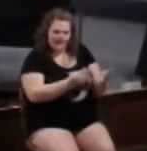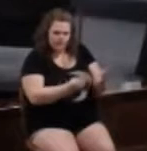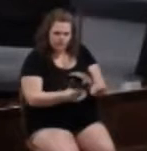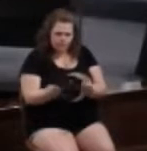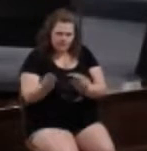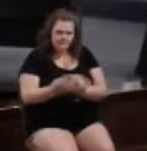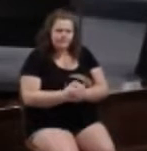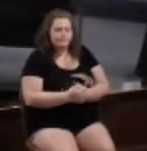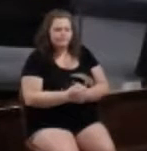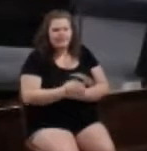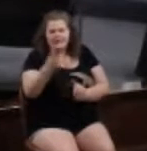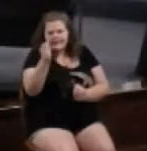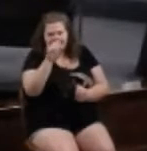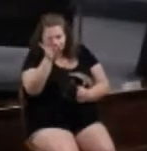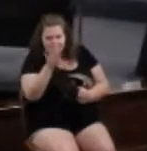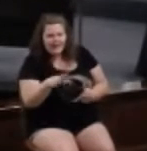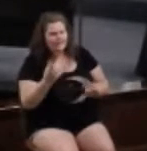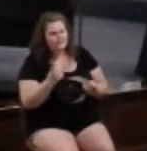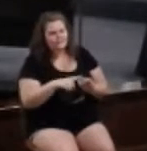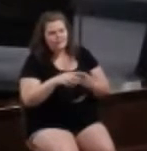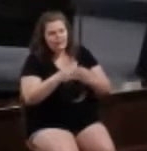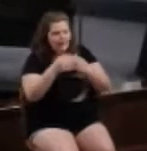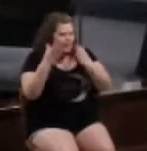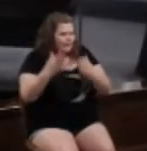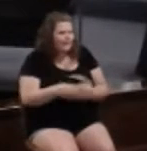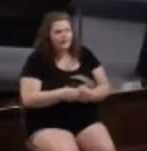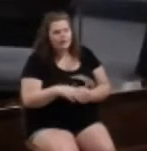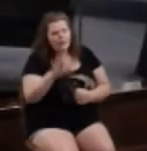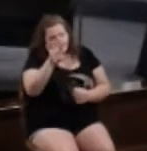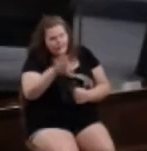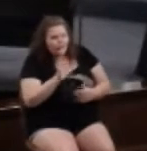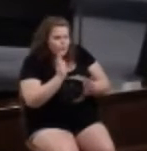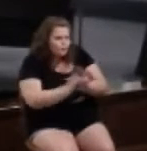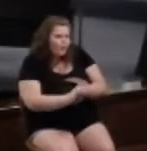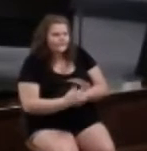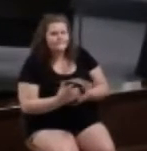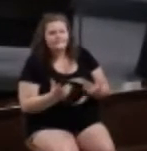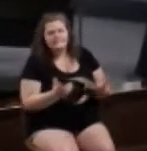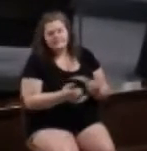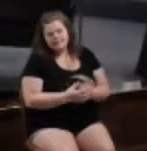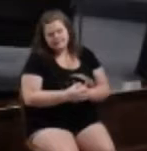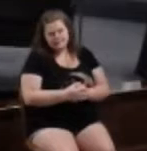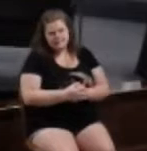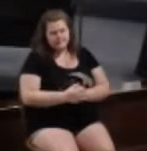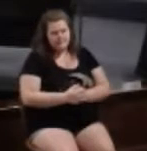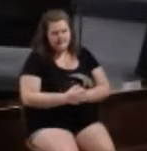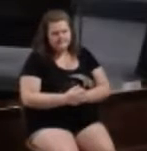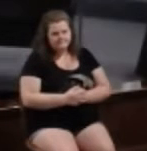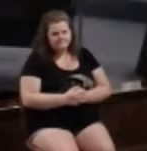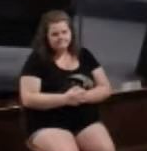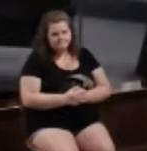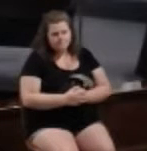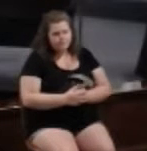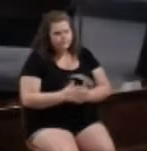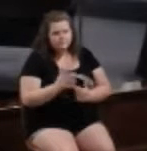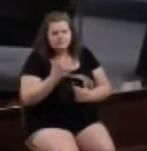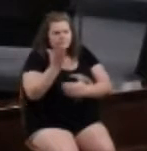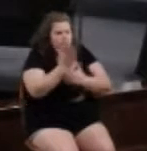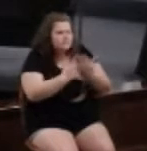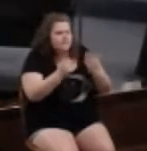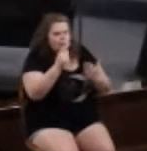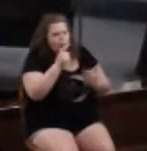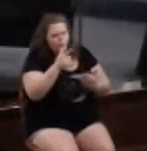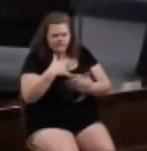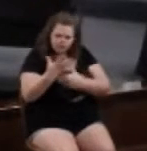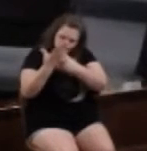Grab a pastor, grab a leader, grab a pastor's wife, grab somebody that's